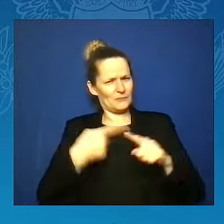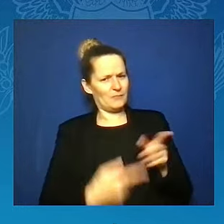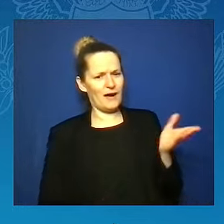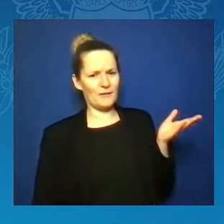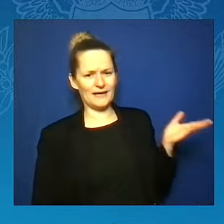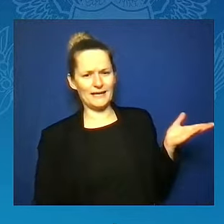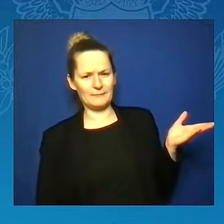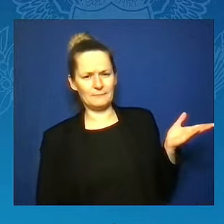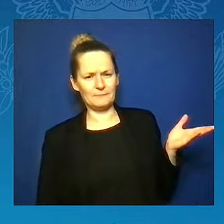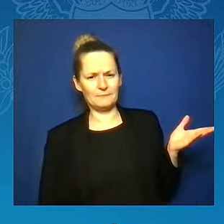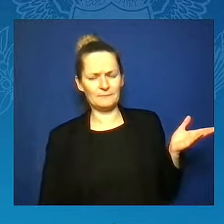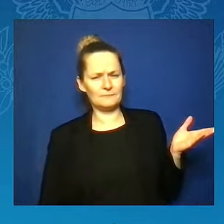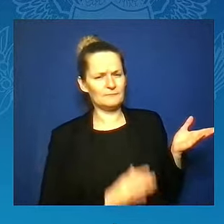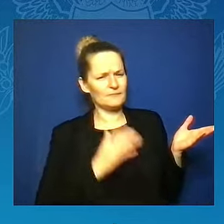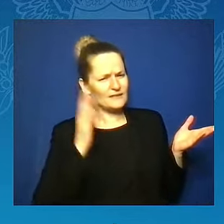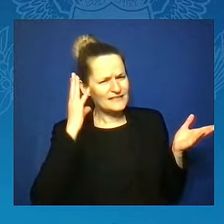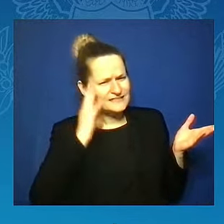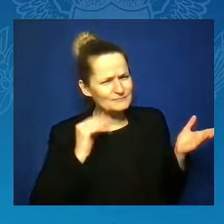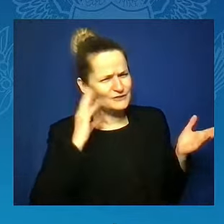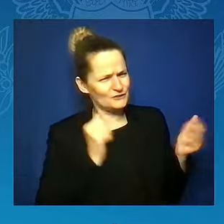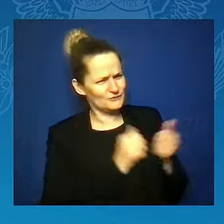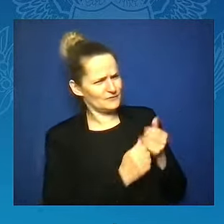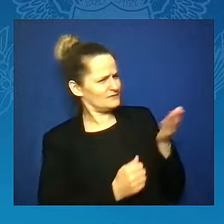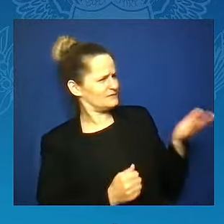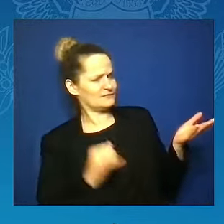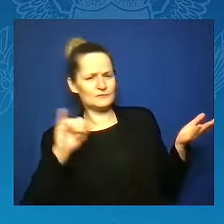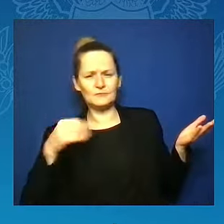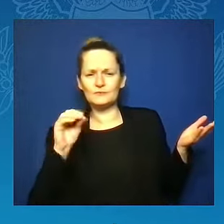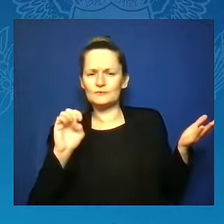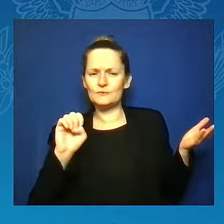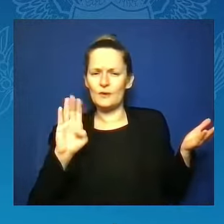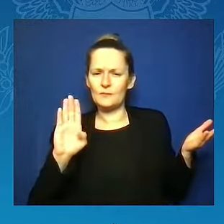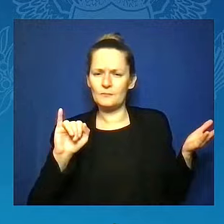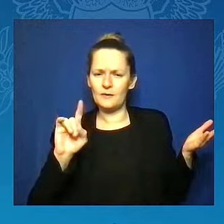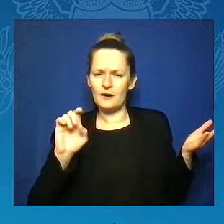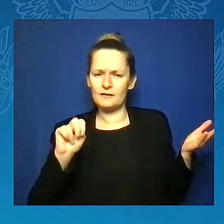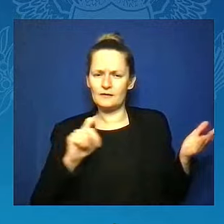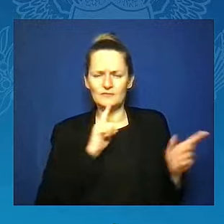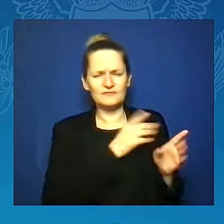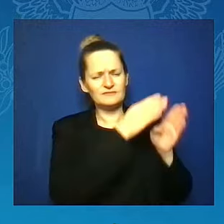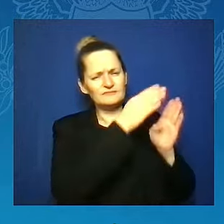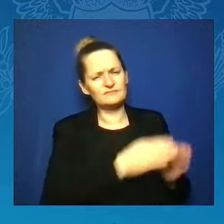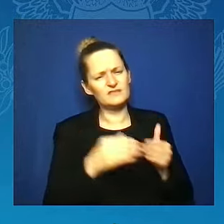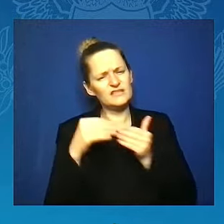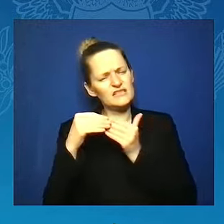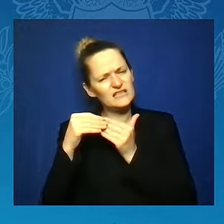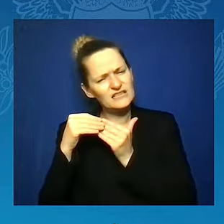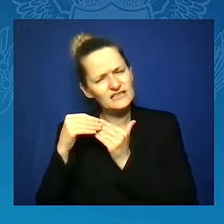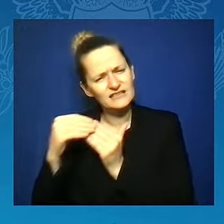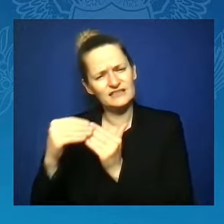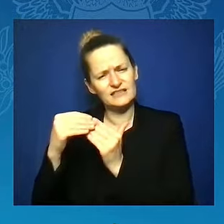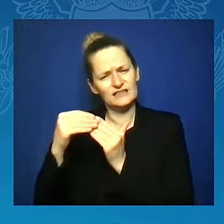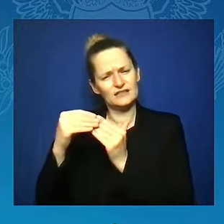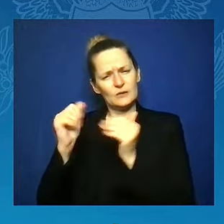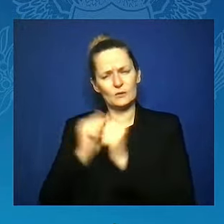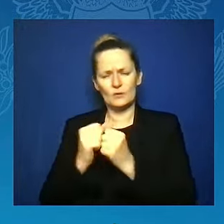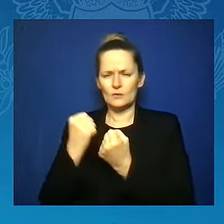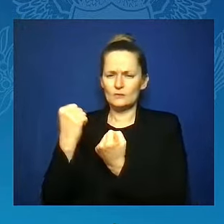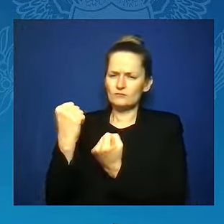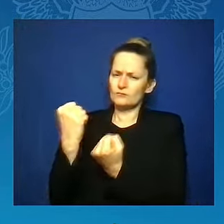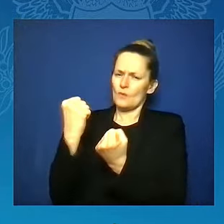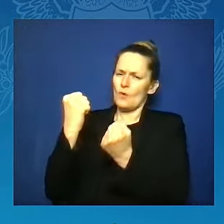with bold vision. He cares about the future. He thinks about the future. He has